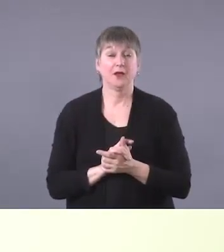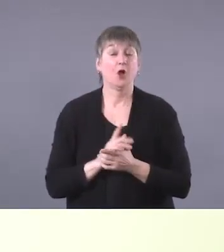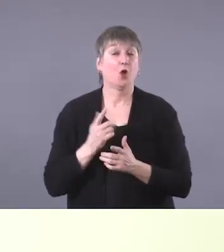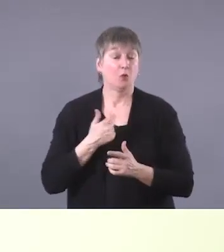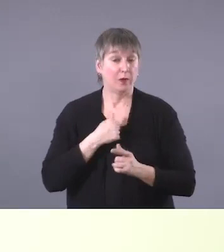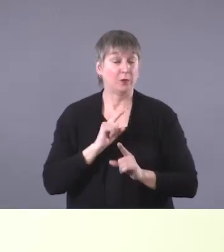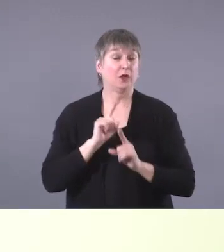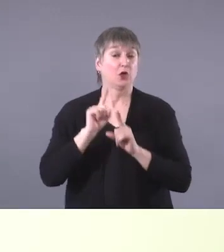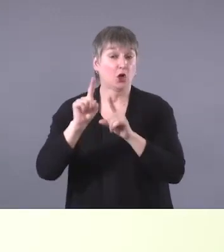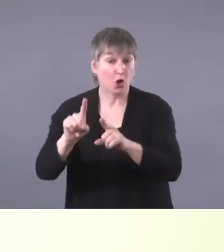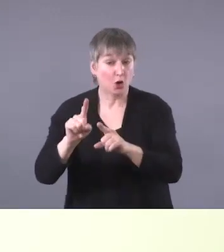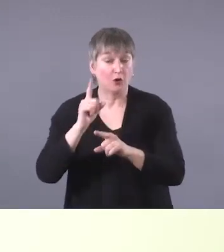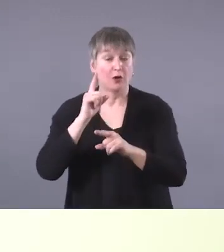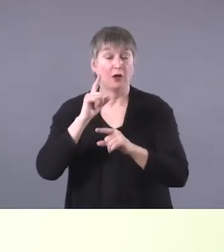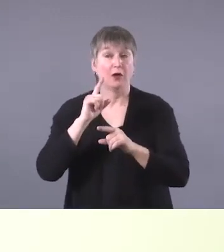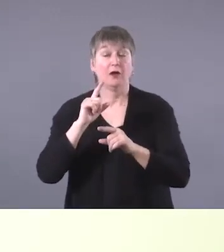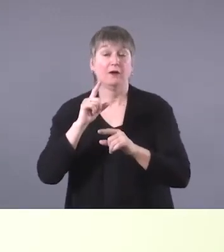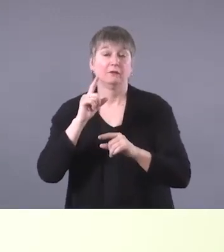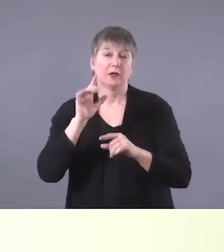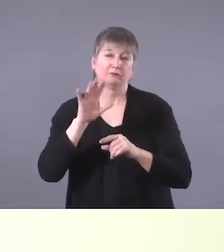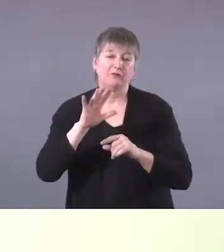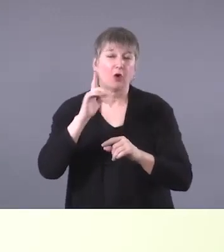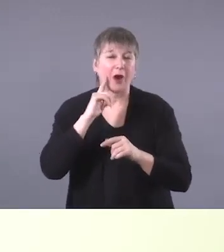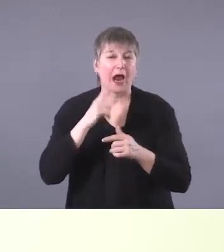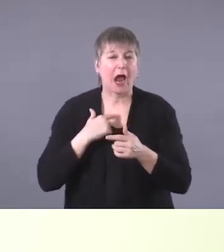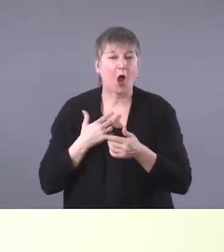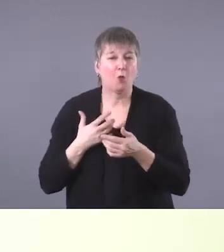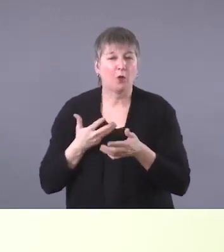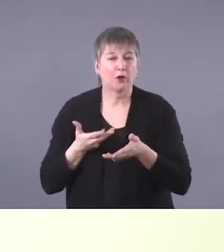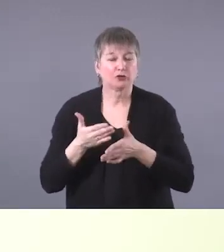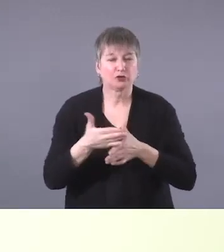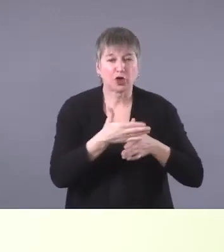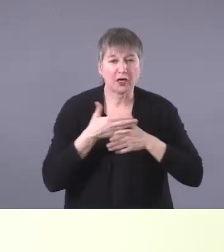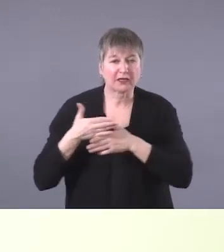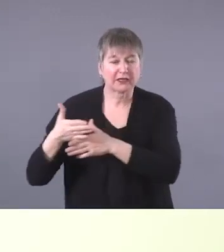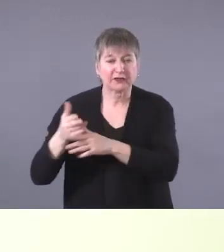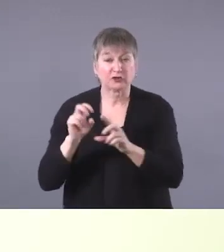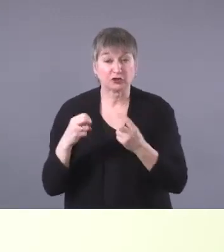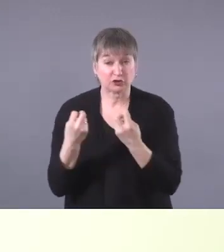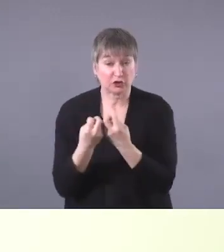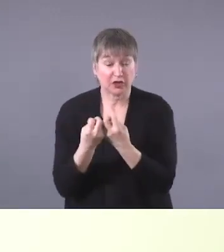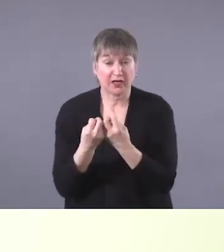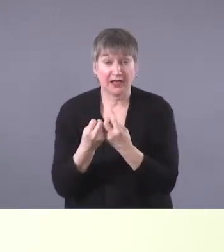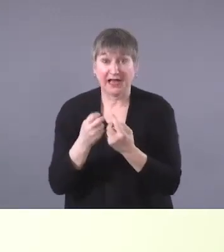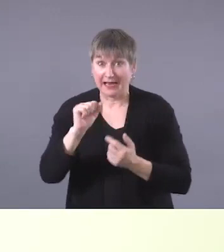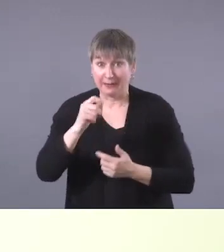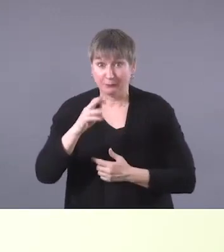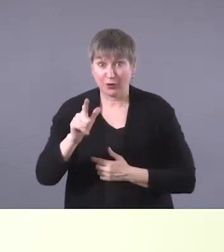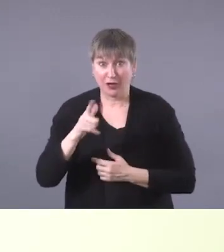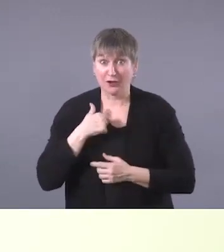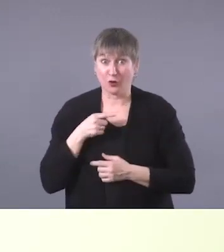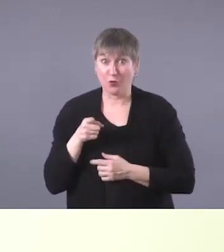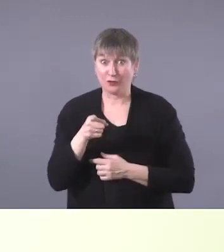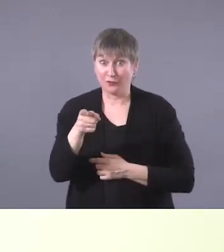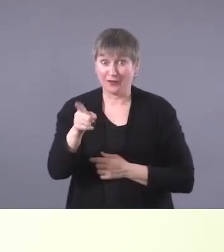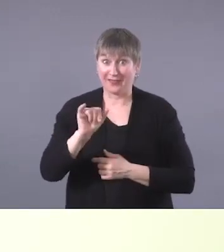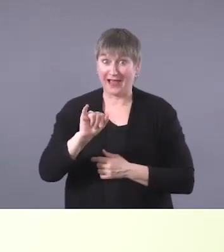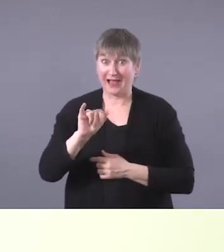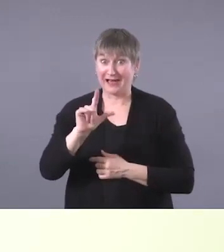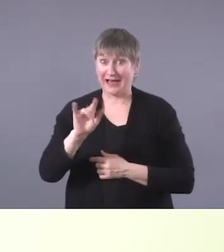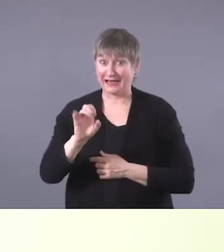around the April a time frame, that can be a scary trip across that ice bridge,